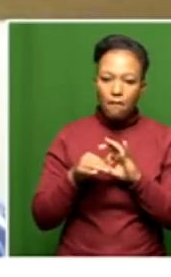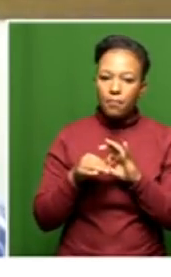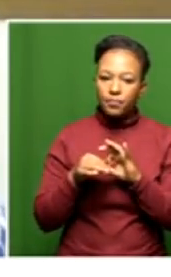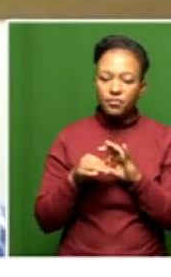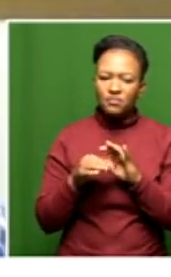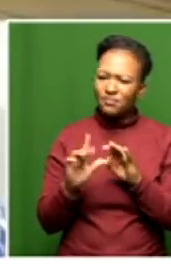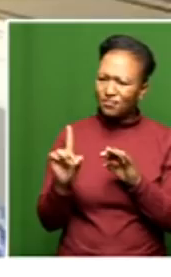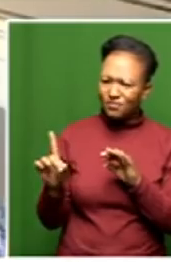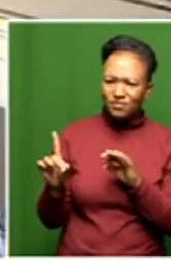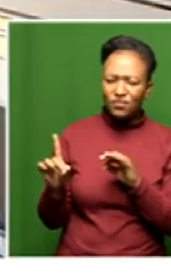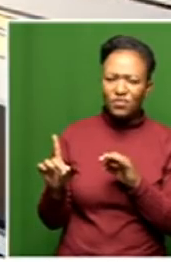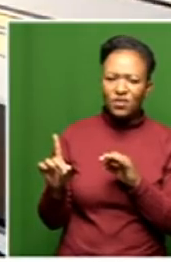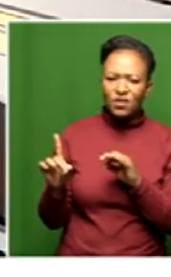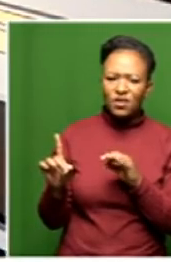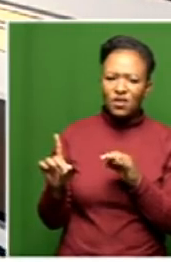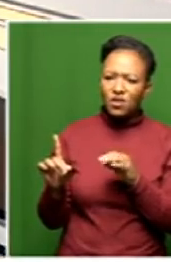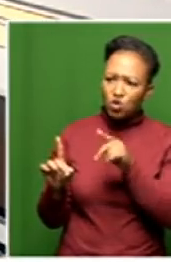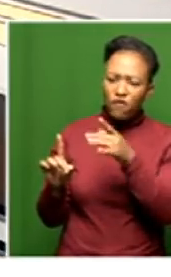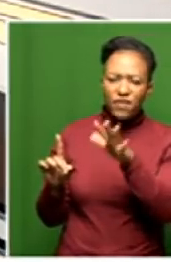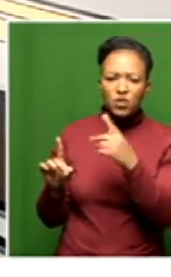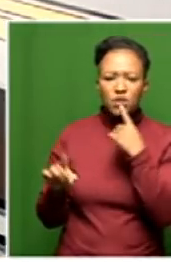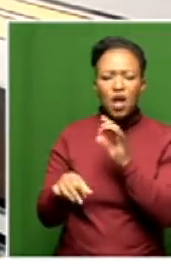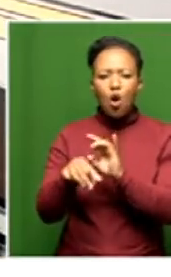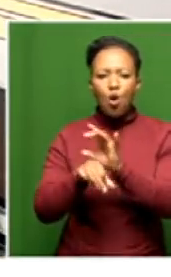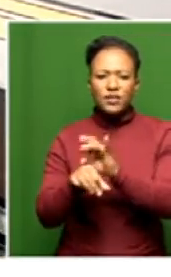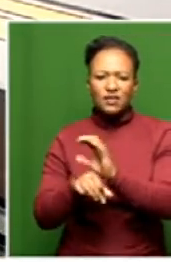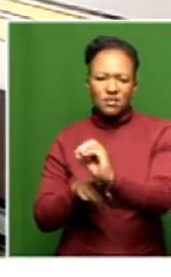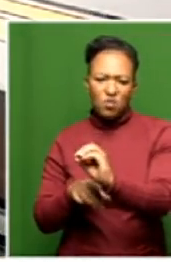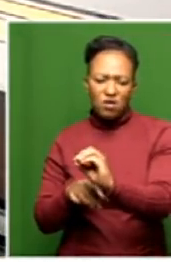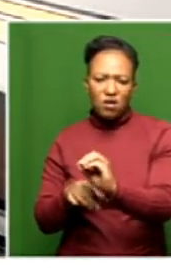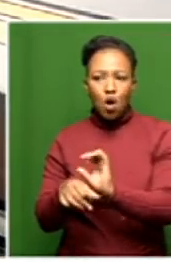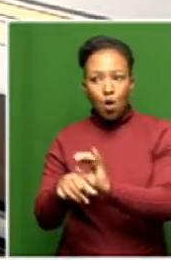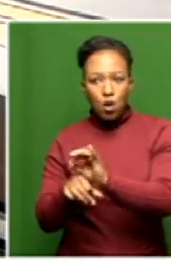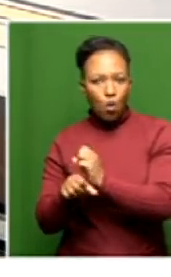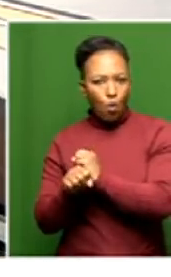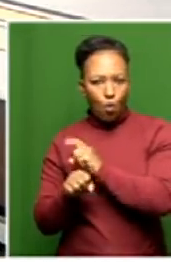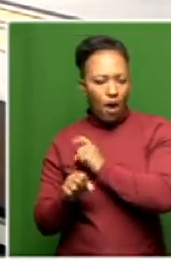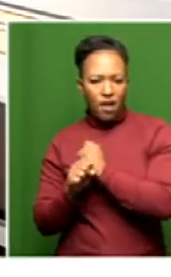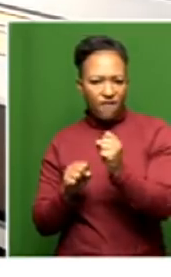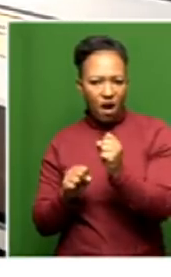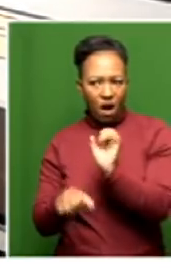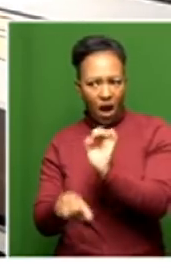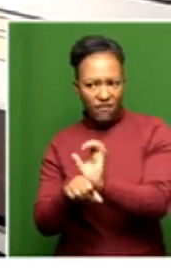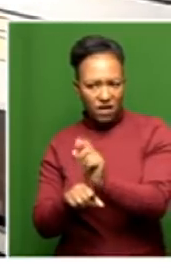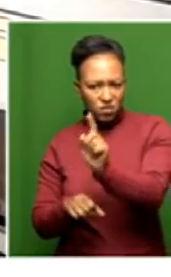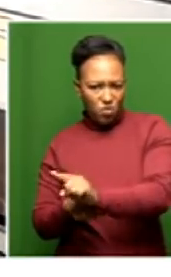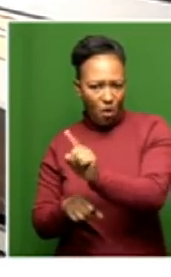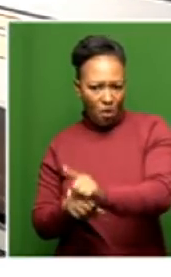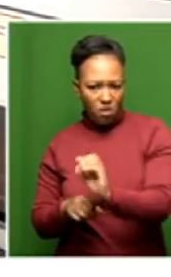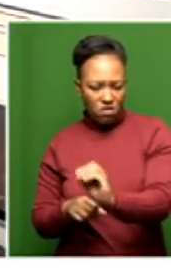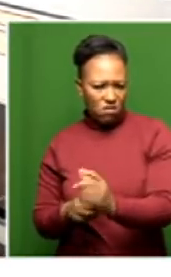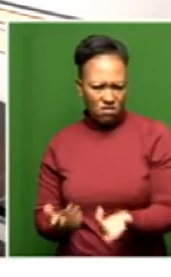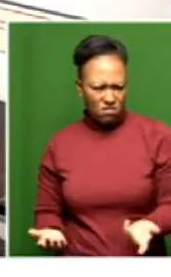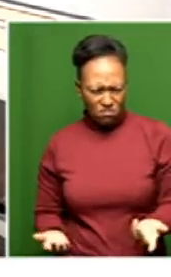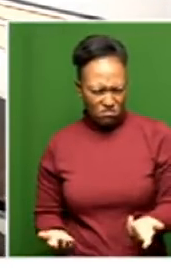But Ms. Boota, you spoke of a consultant that you have. How come the consultant couldn't see that this is wrong? How come the